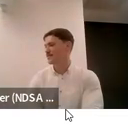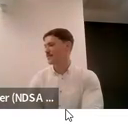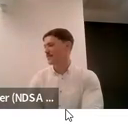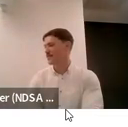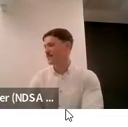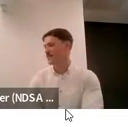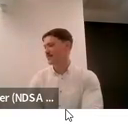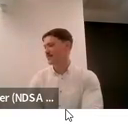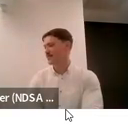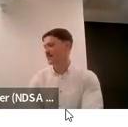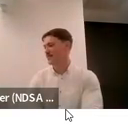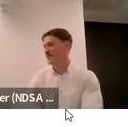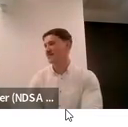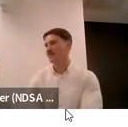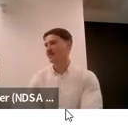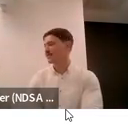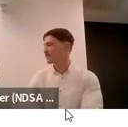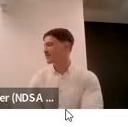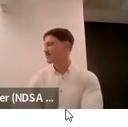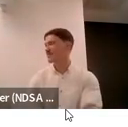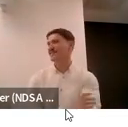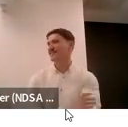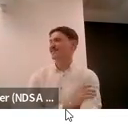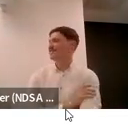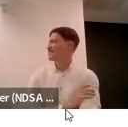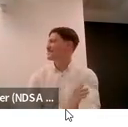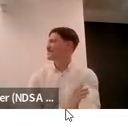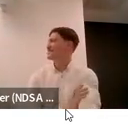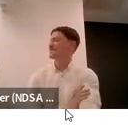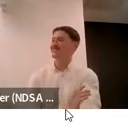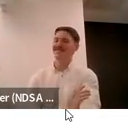you could do an interpretation of responses